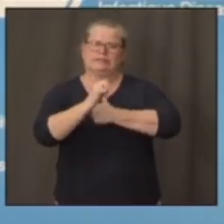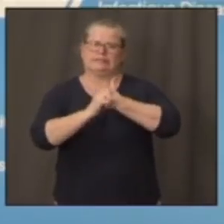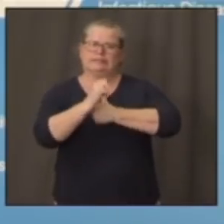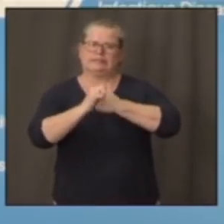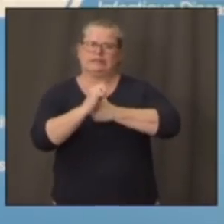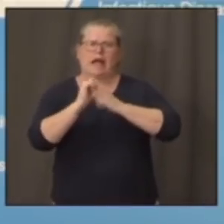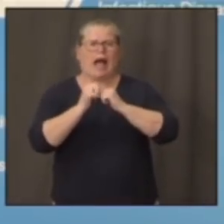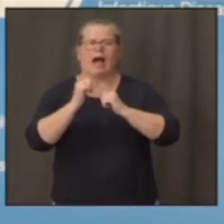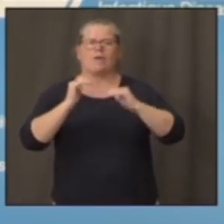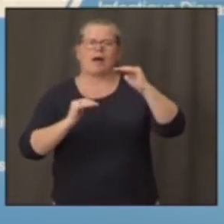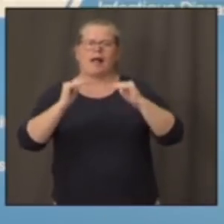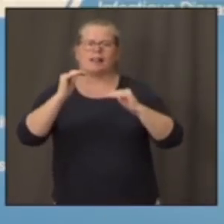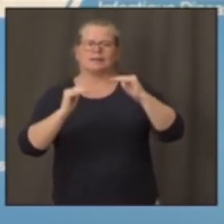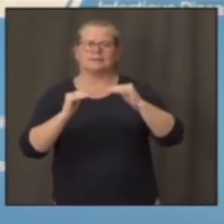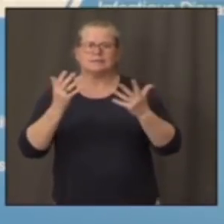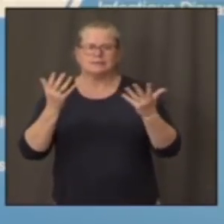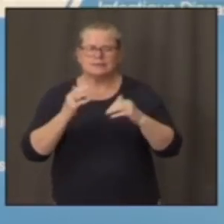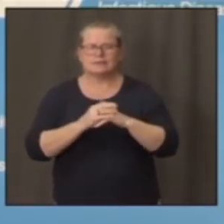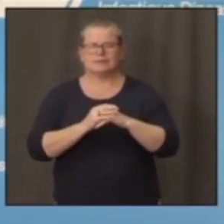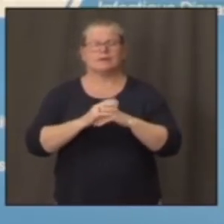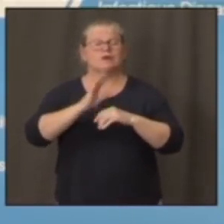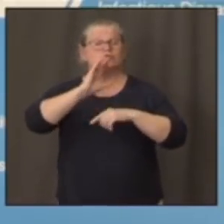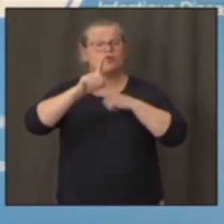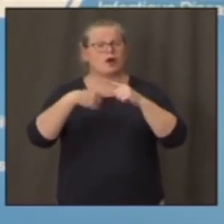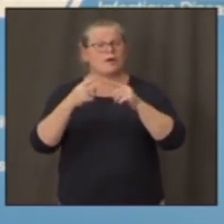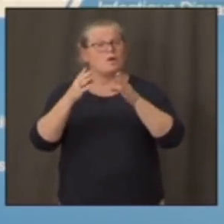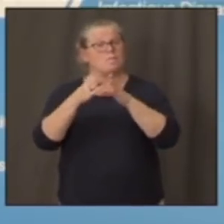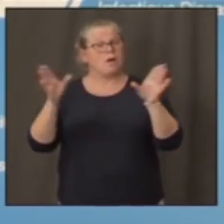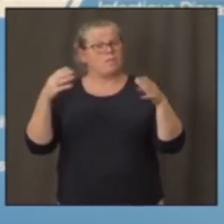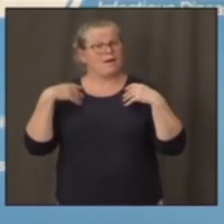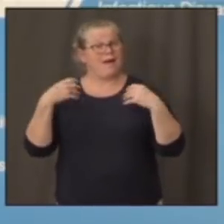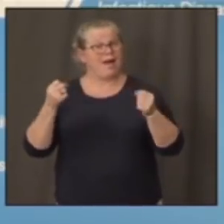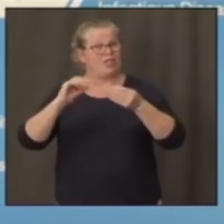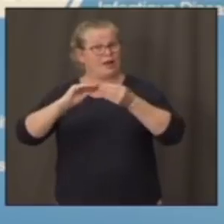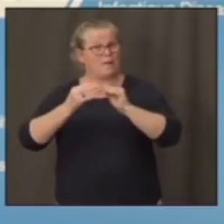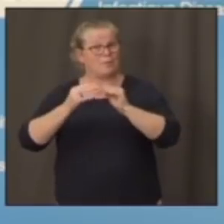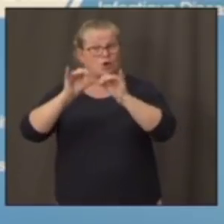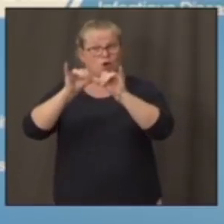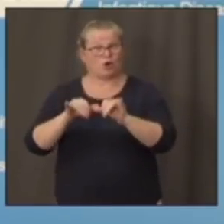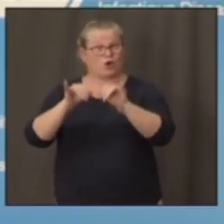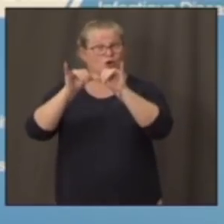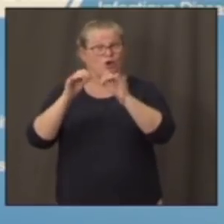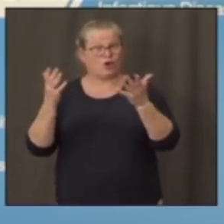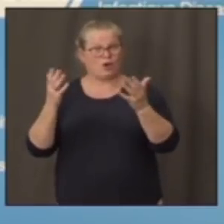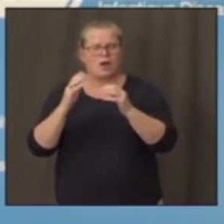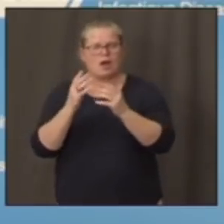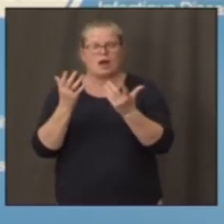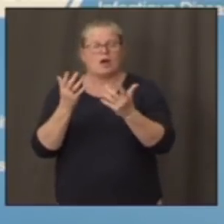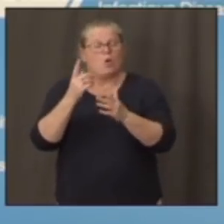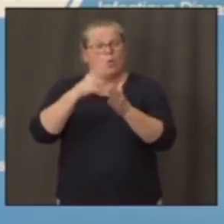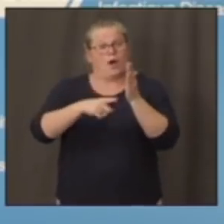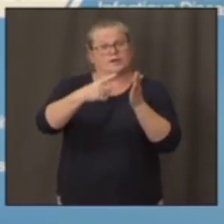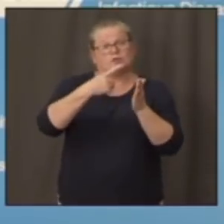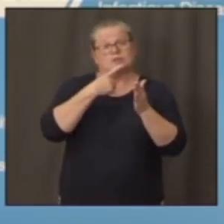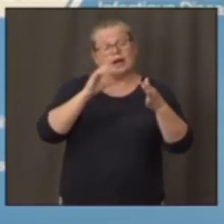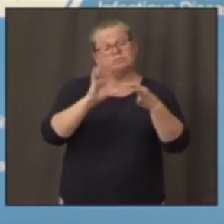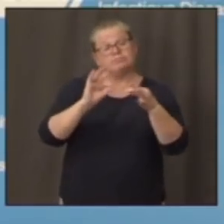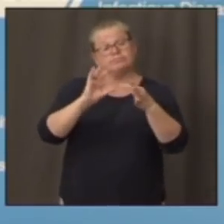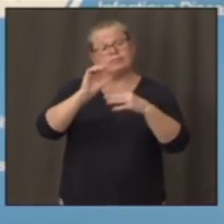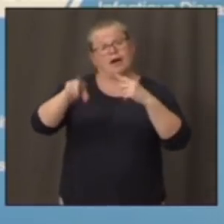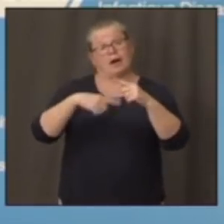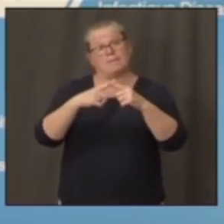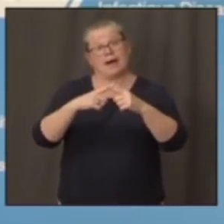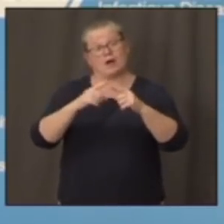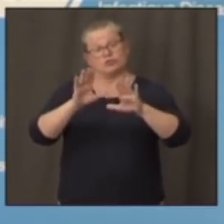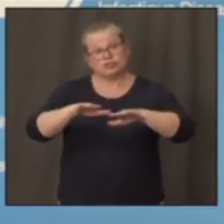public health metrics, those are some hard numbers. How do you balance that against what you said very eloquently about the risk